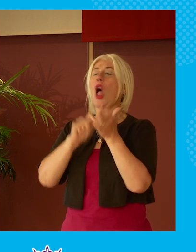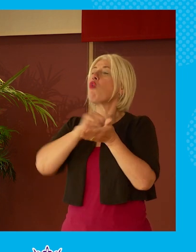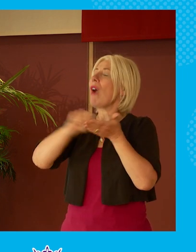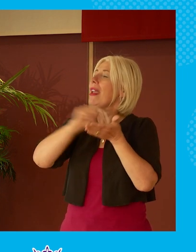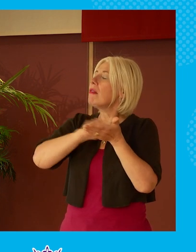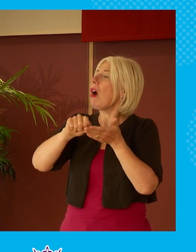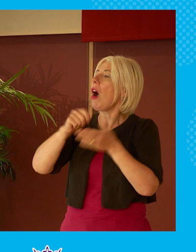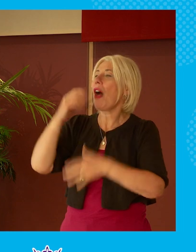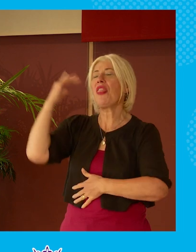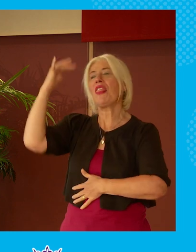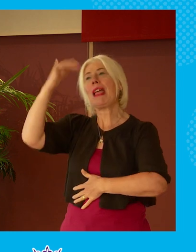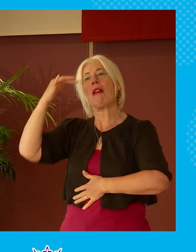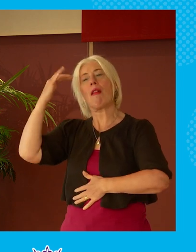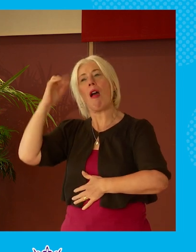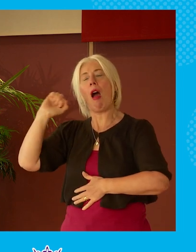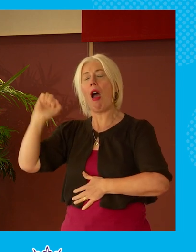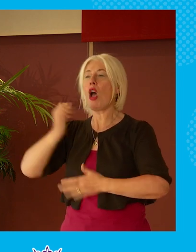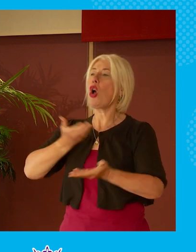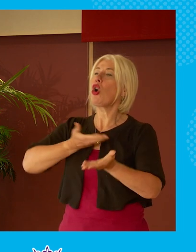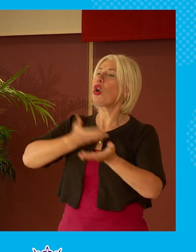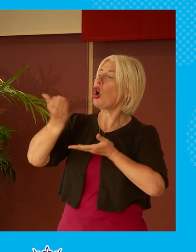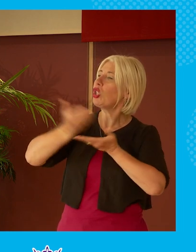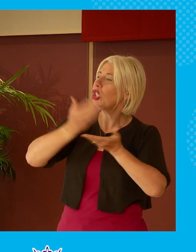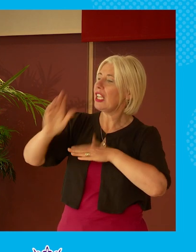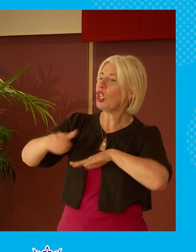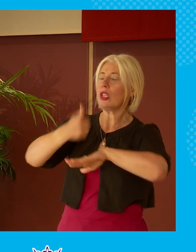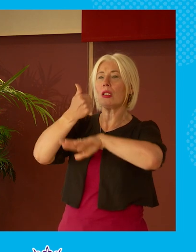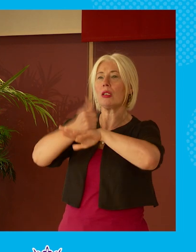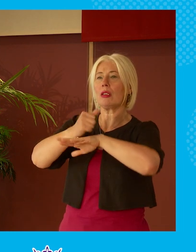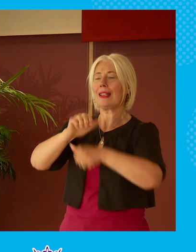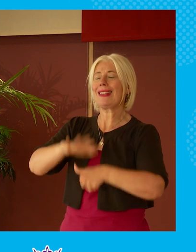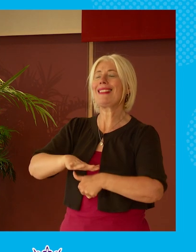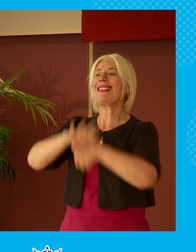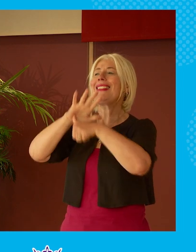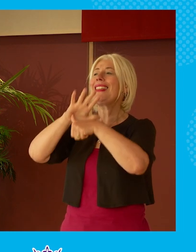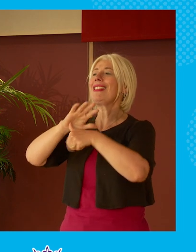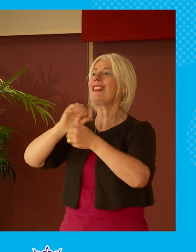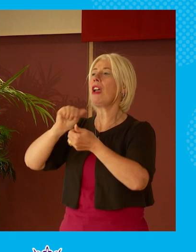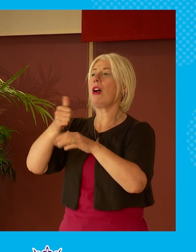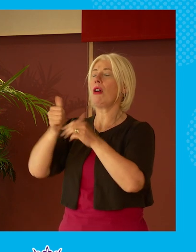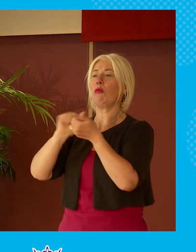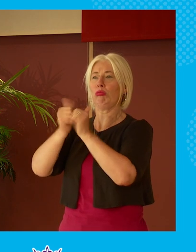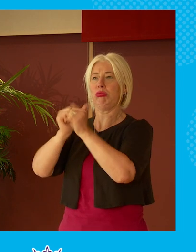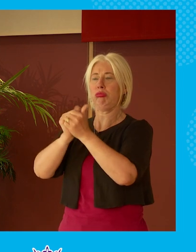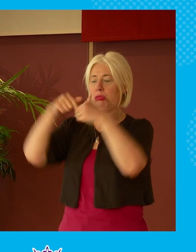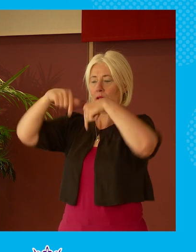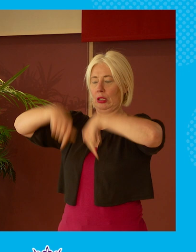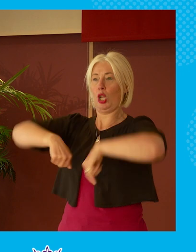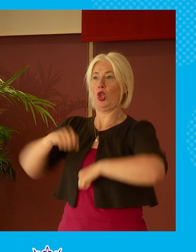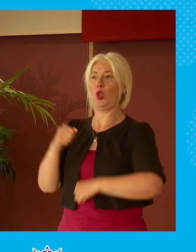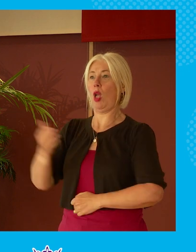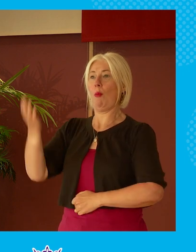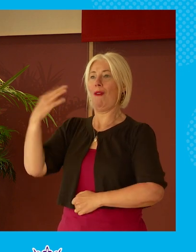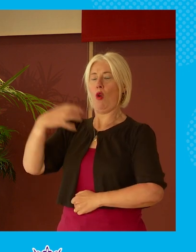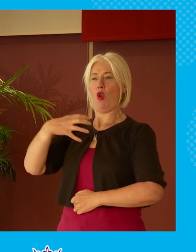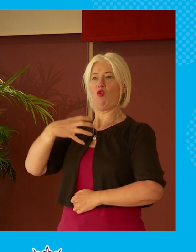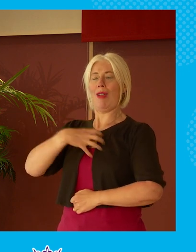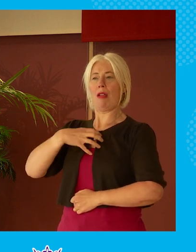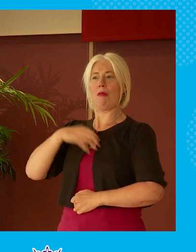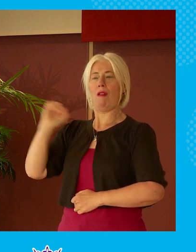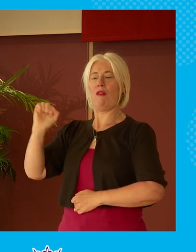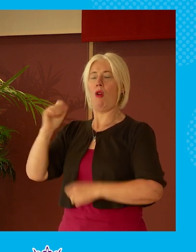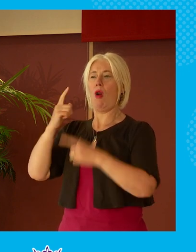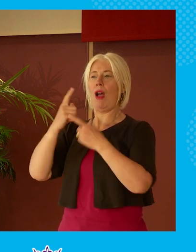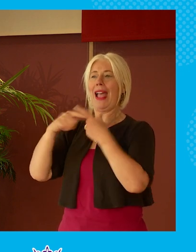the Consultation Institute's Senior Associate in Scotland and was previously Rector of the University of